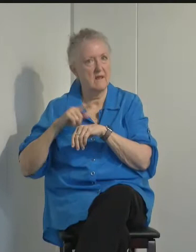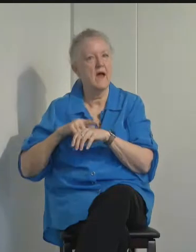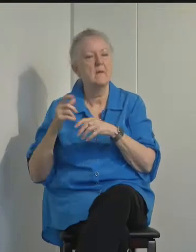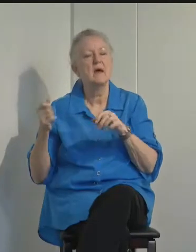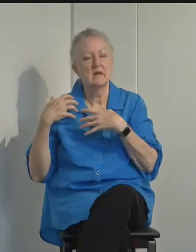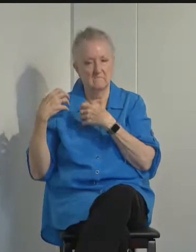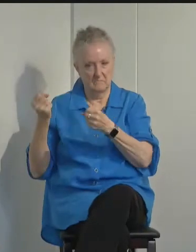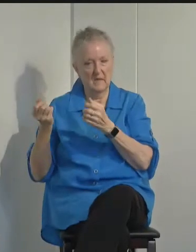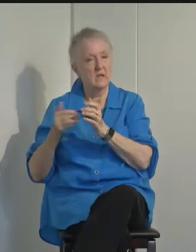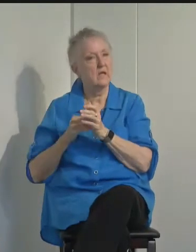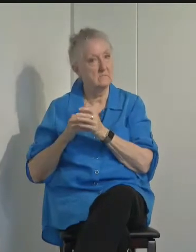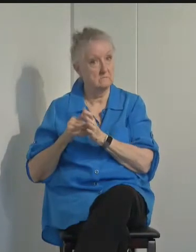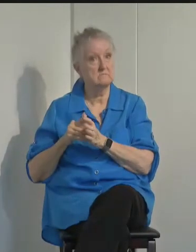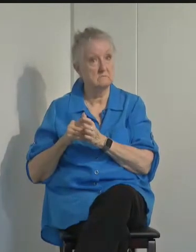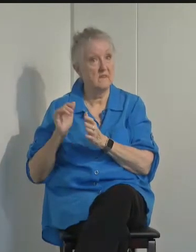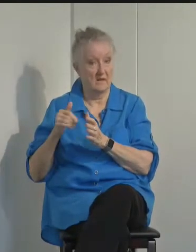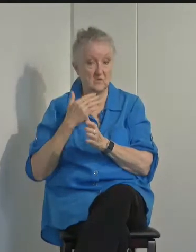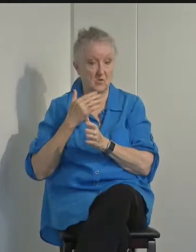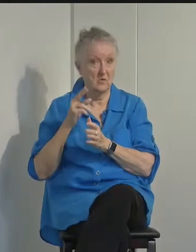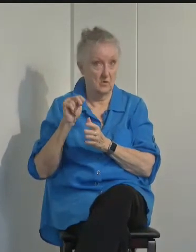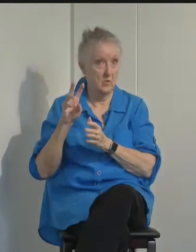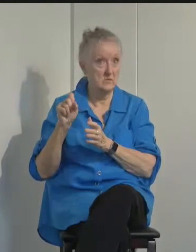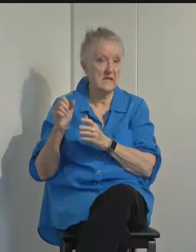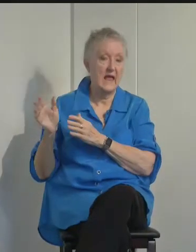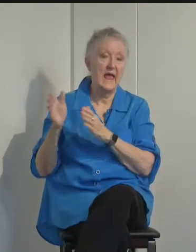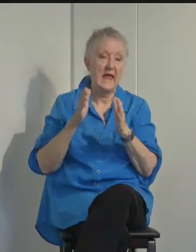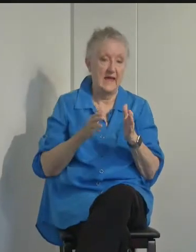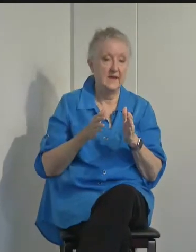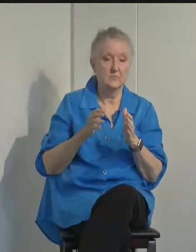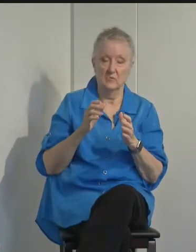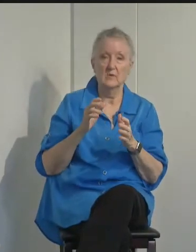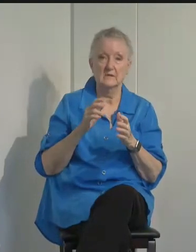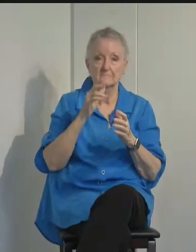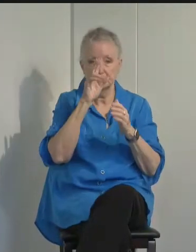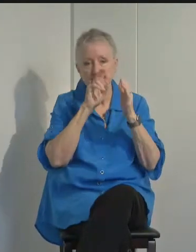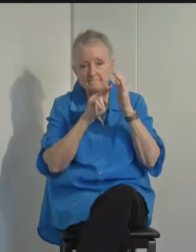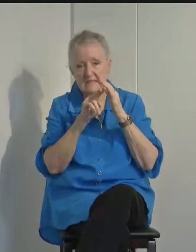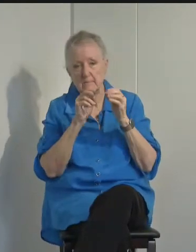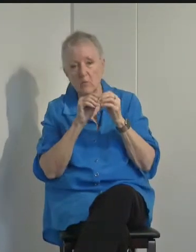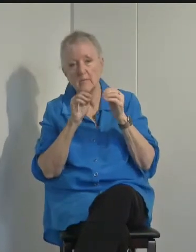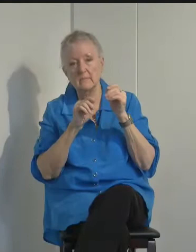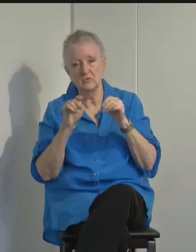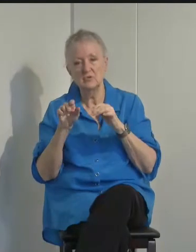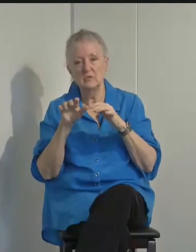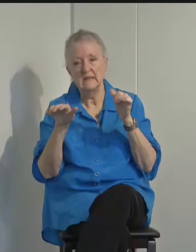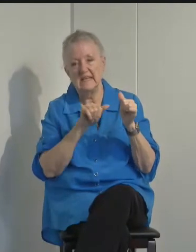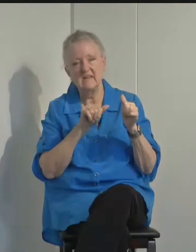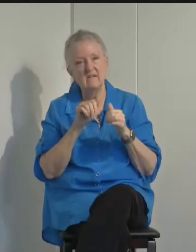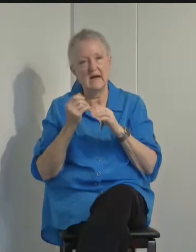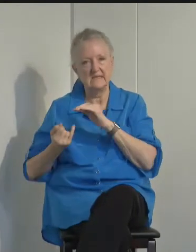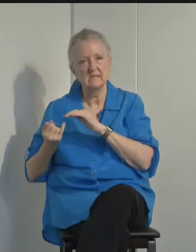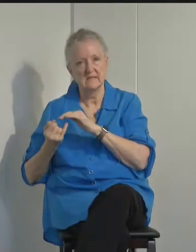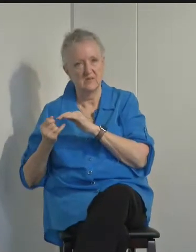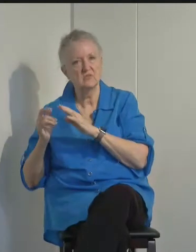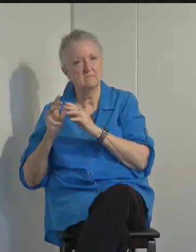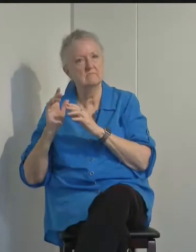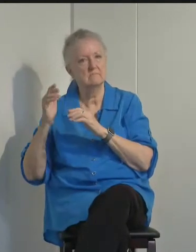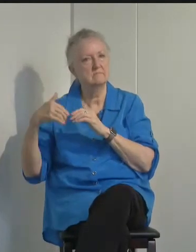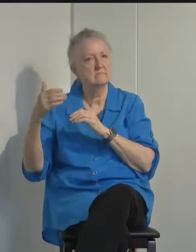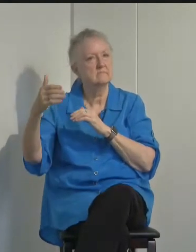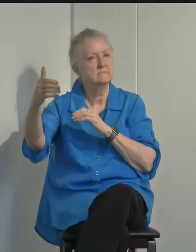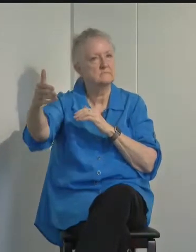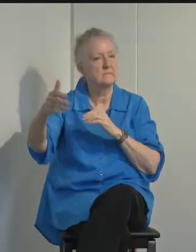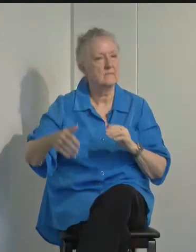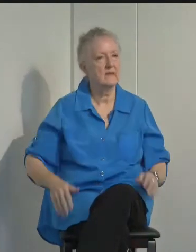that is good news. And we are anticipating more people to clear out of isolation in the coming days. And in total, how